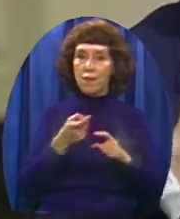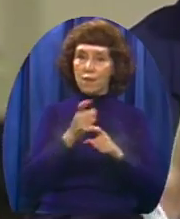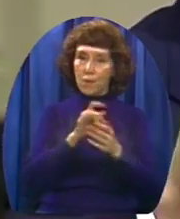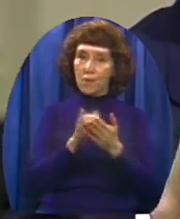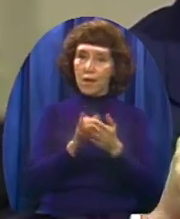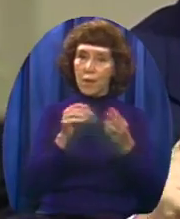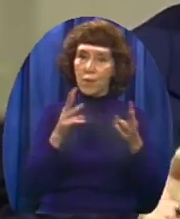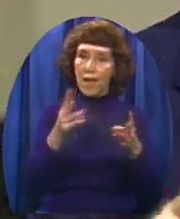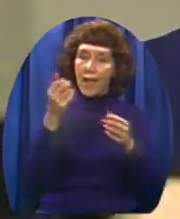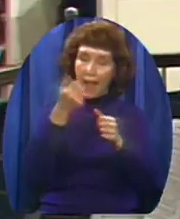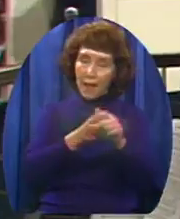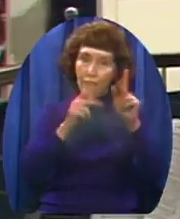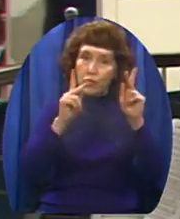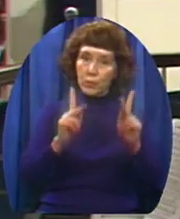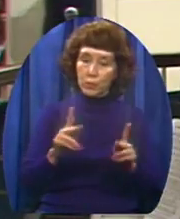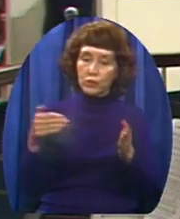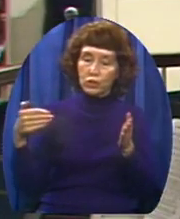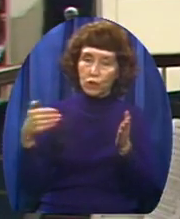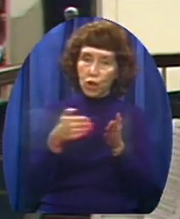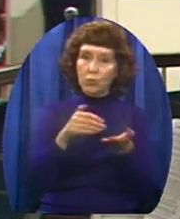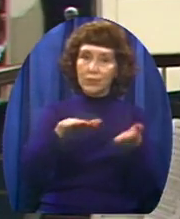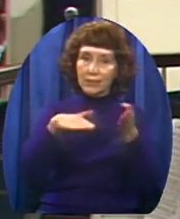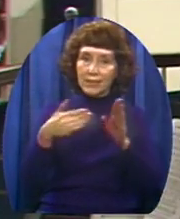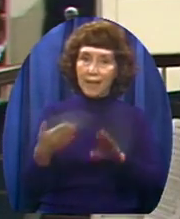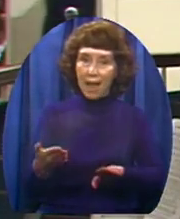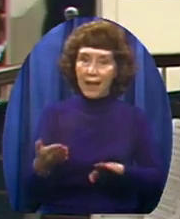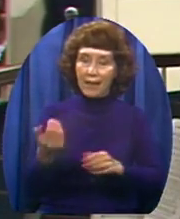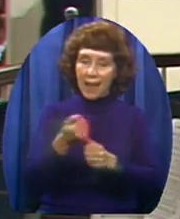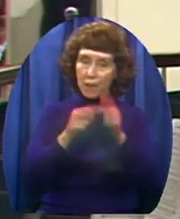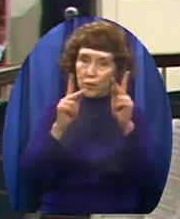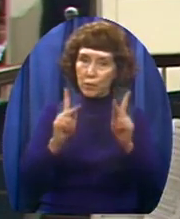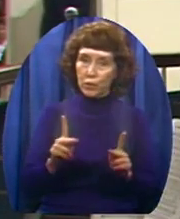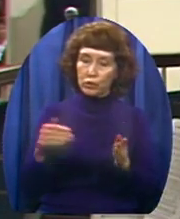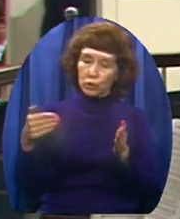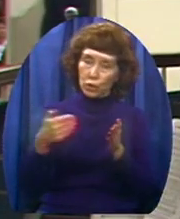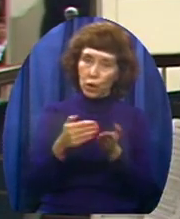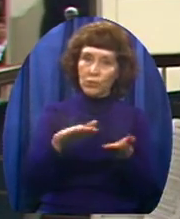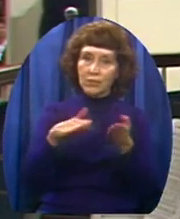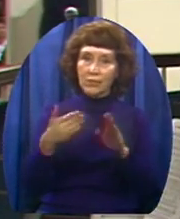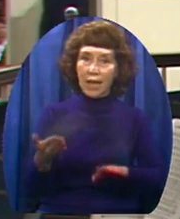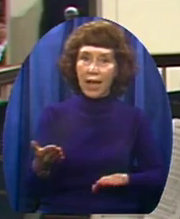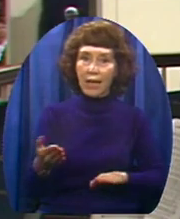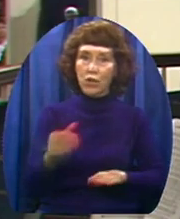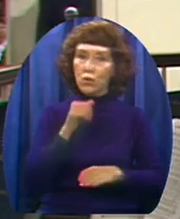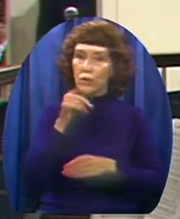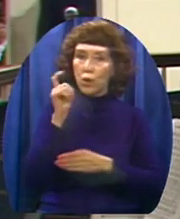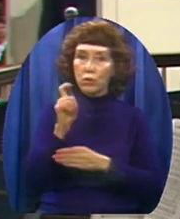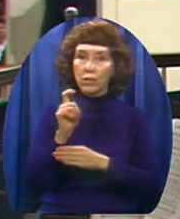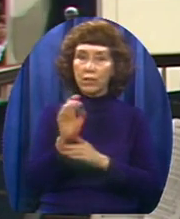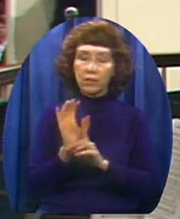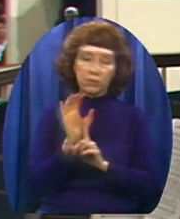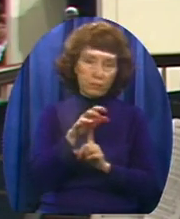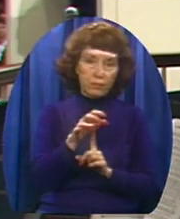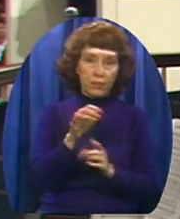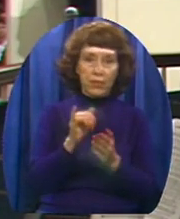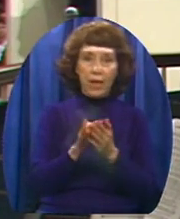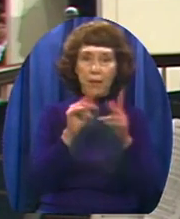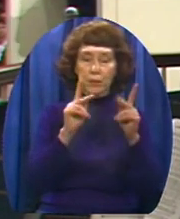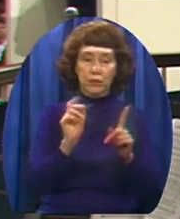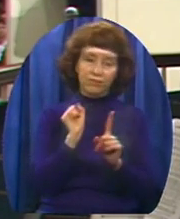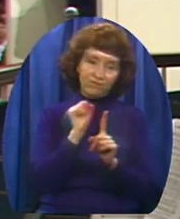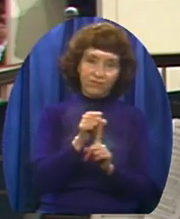Every one of us And the important thing in this world Is not stepping on other people And retaliating against our enemies And hurting people